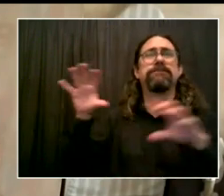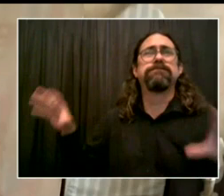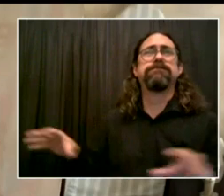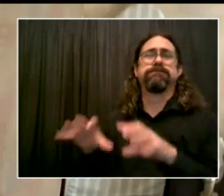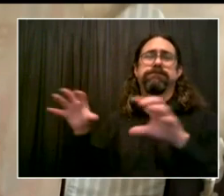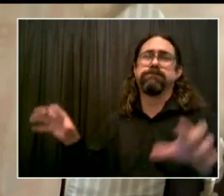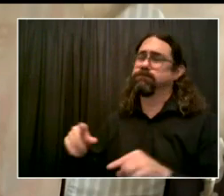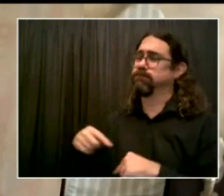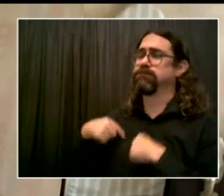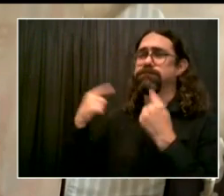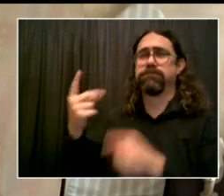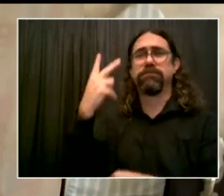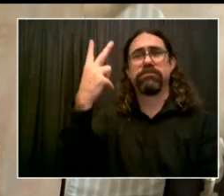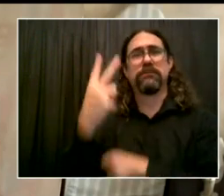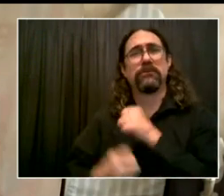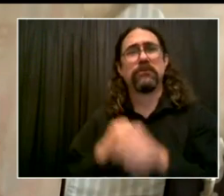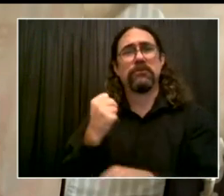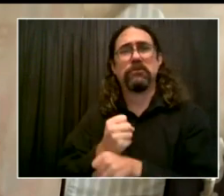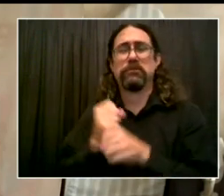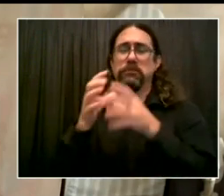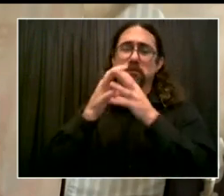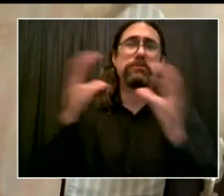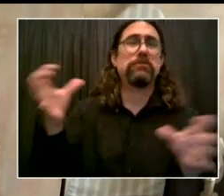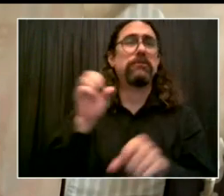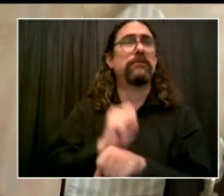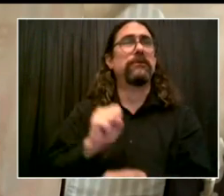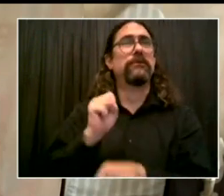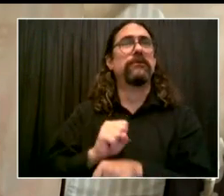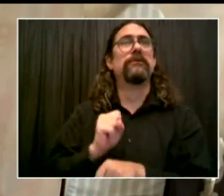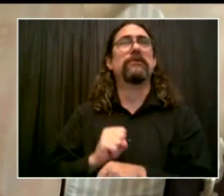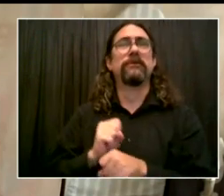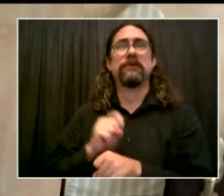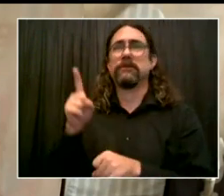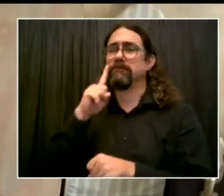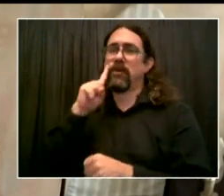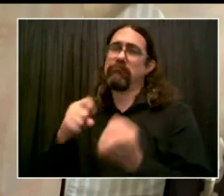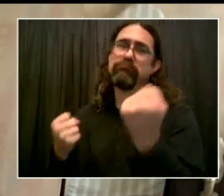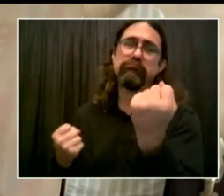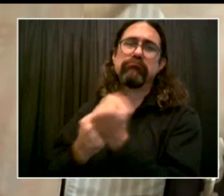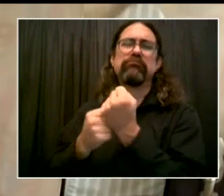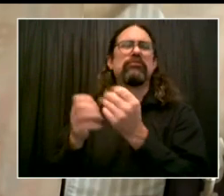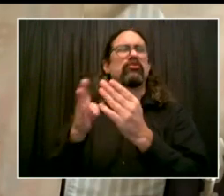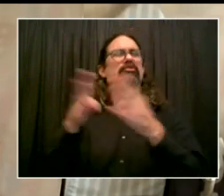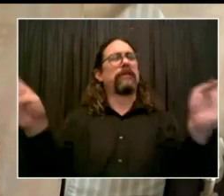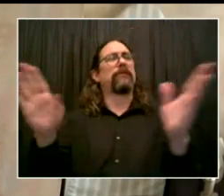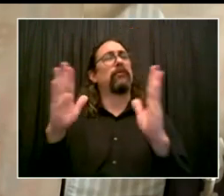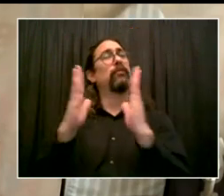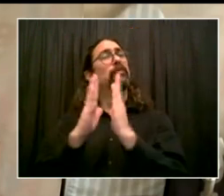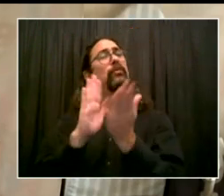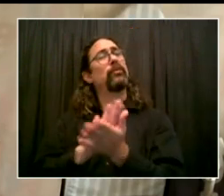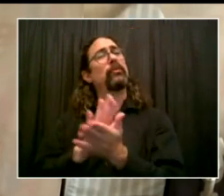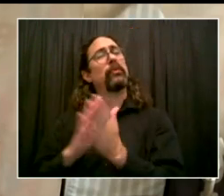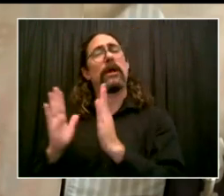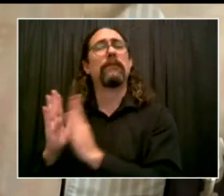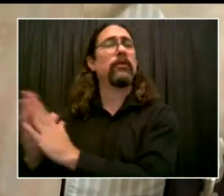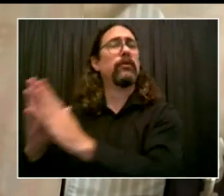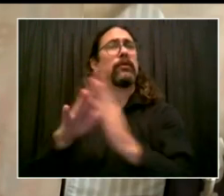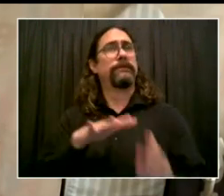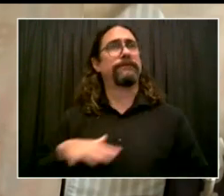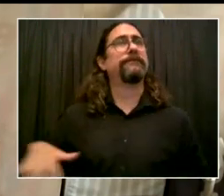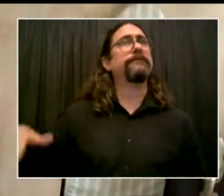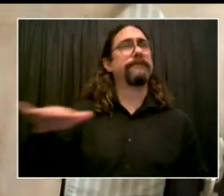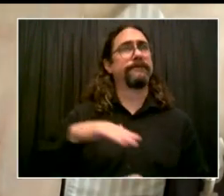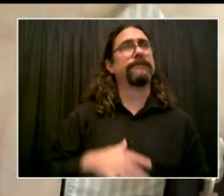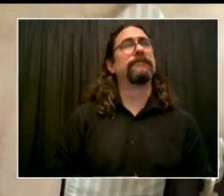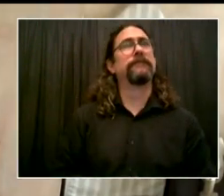our schools, all of our schools are safe for the return of our students, our